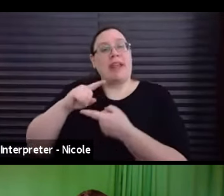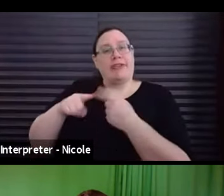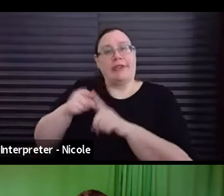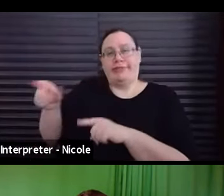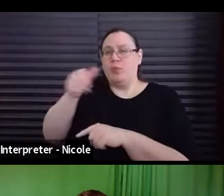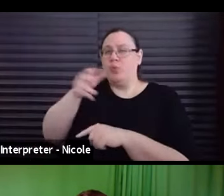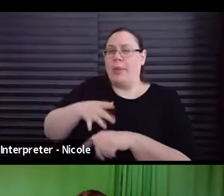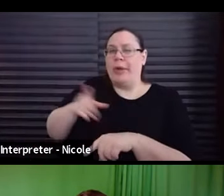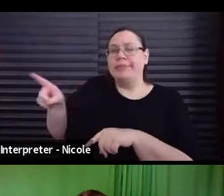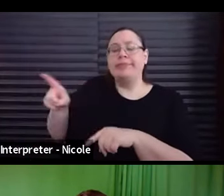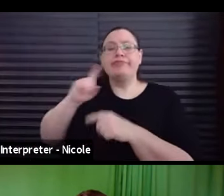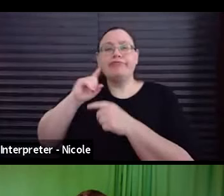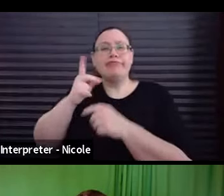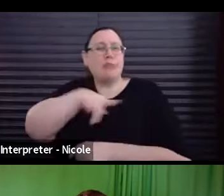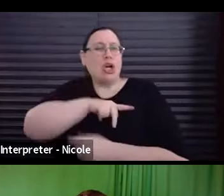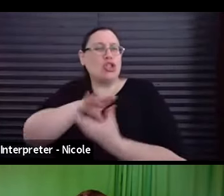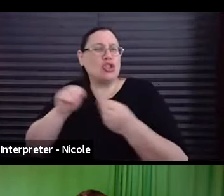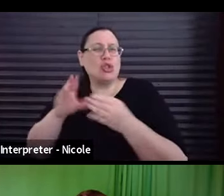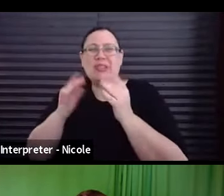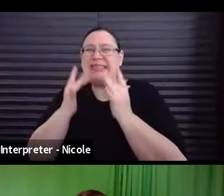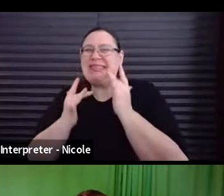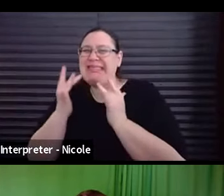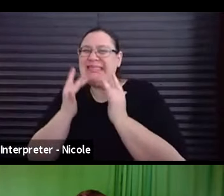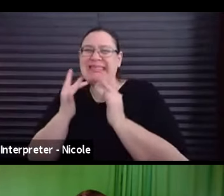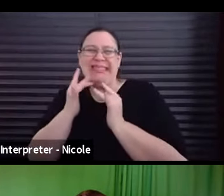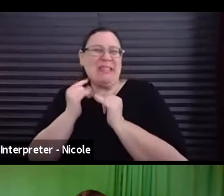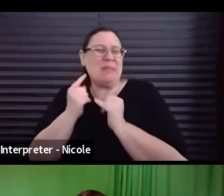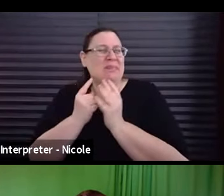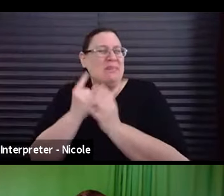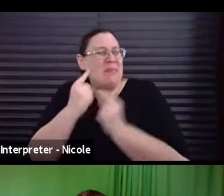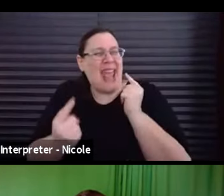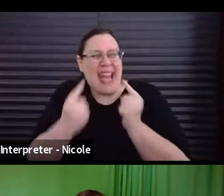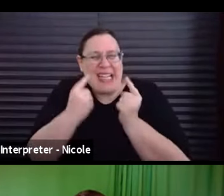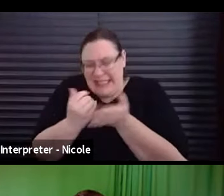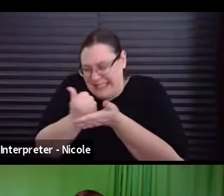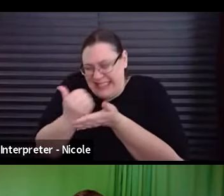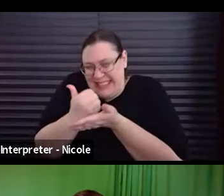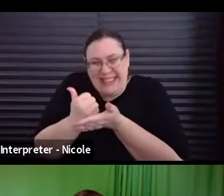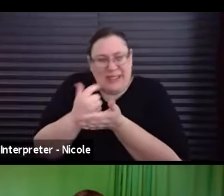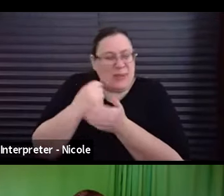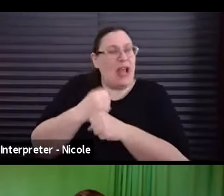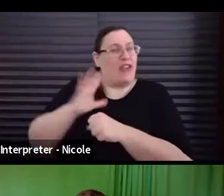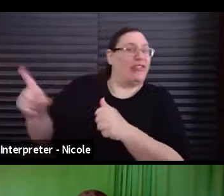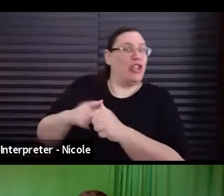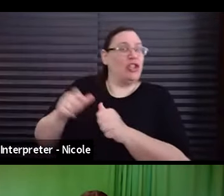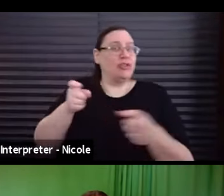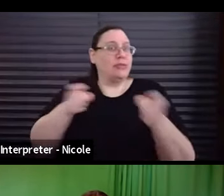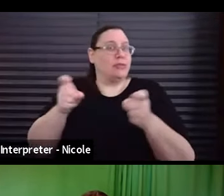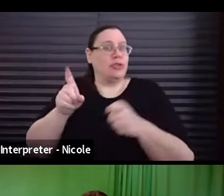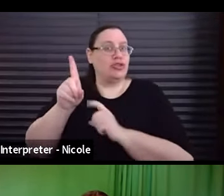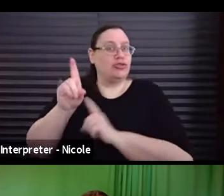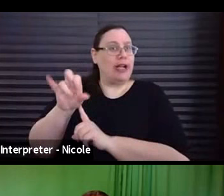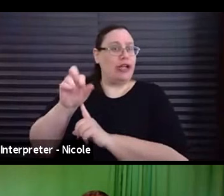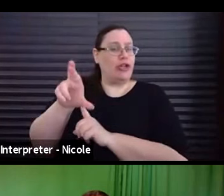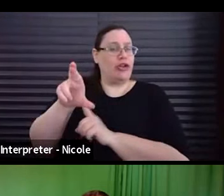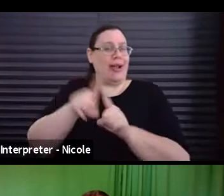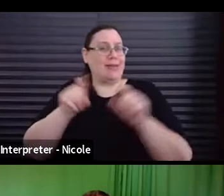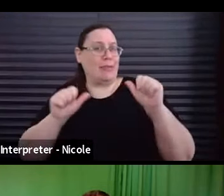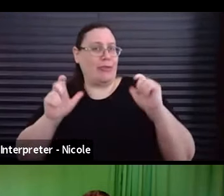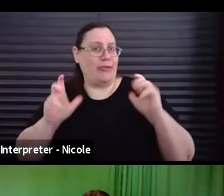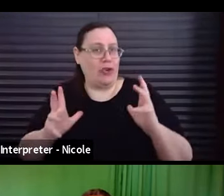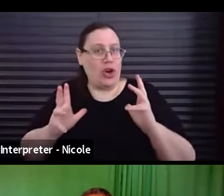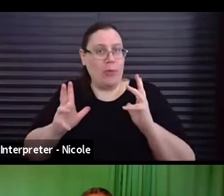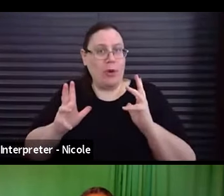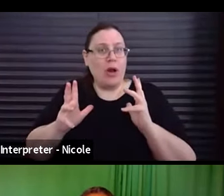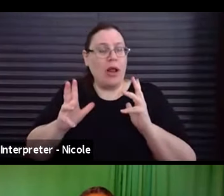personal story and scraping together every single dime to make her directorial debut as a performer. And it, it, kind of hit her